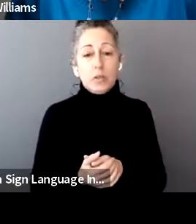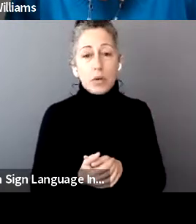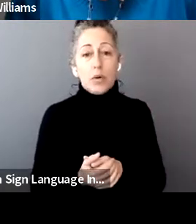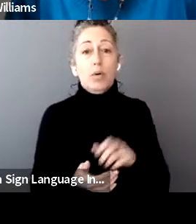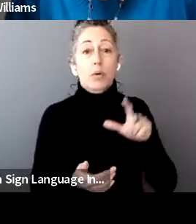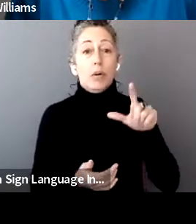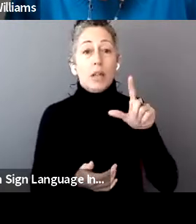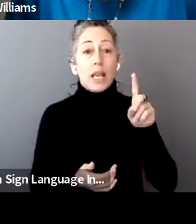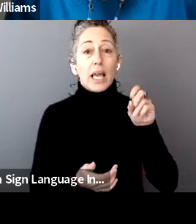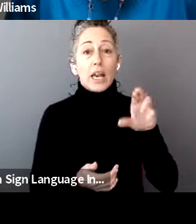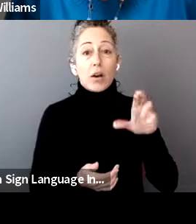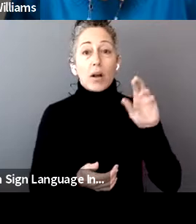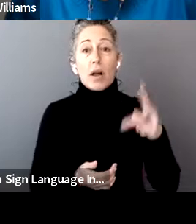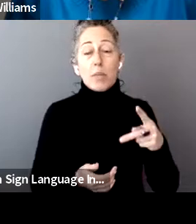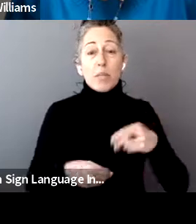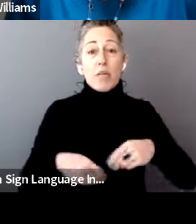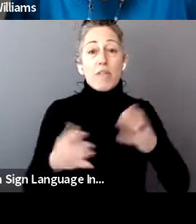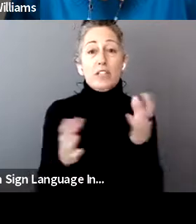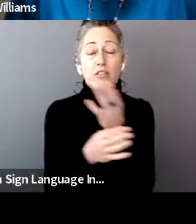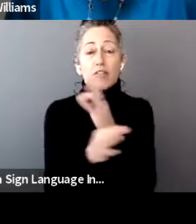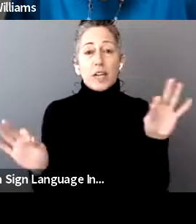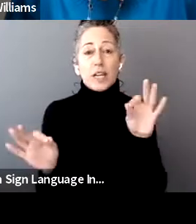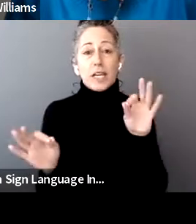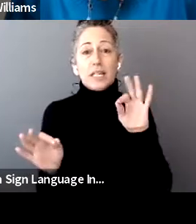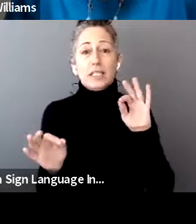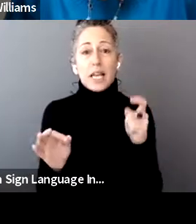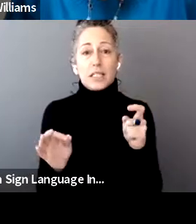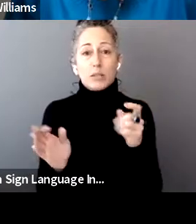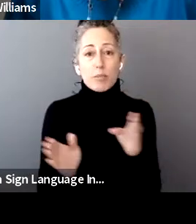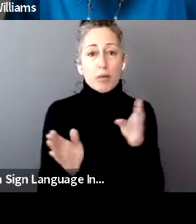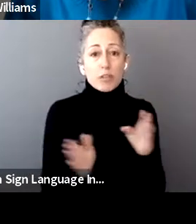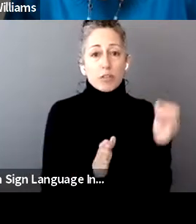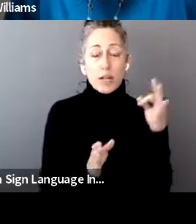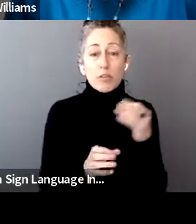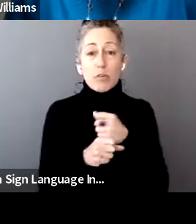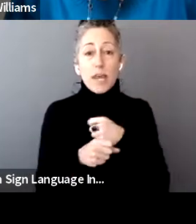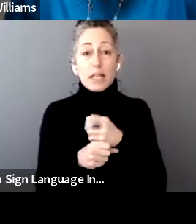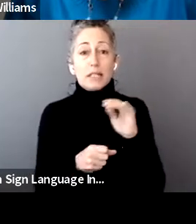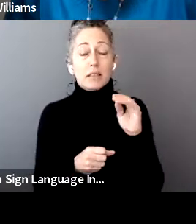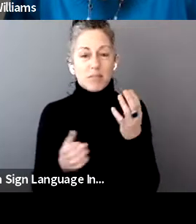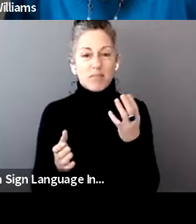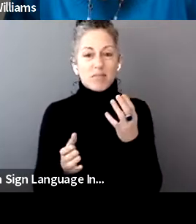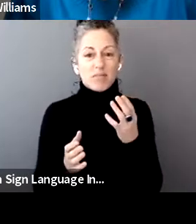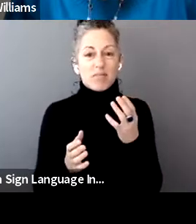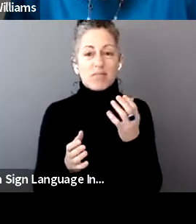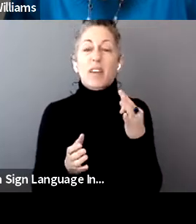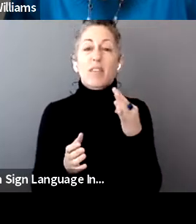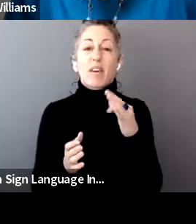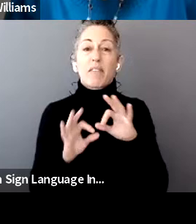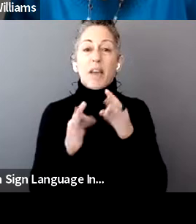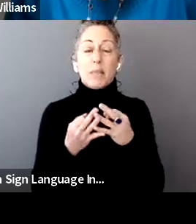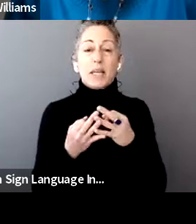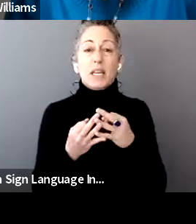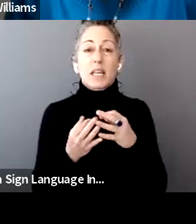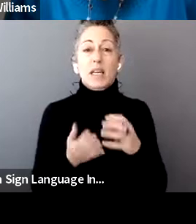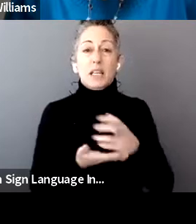free tax preparation for those individuals that make $32,000 or less or for families that make less than $57,000. So for a